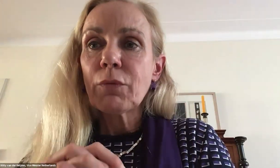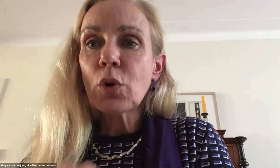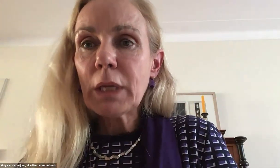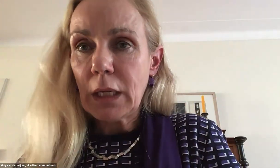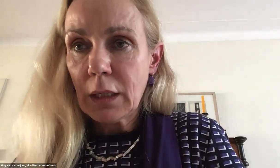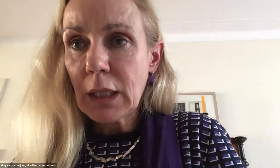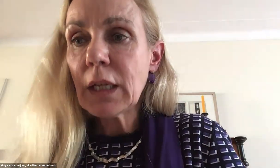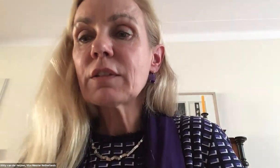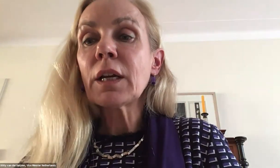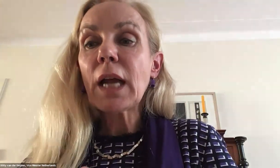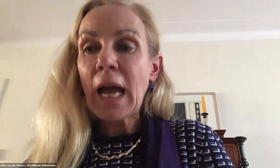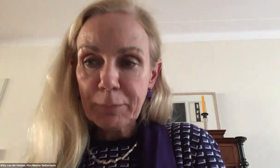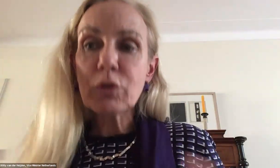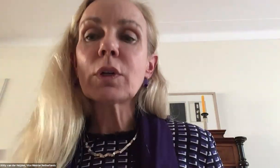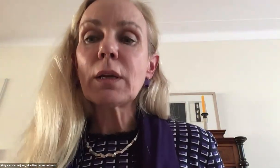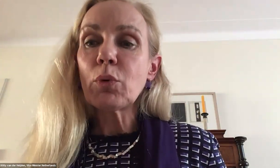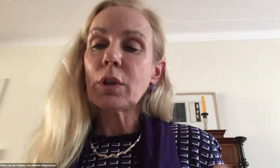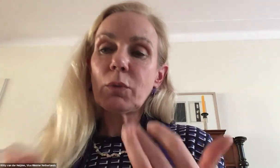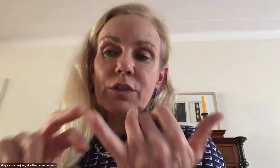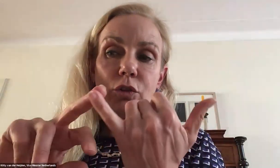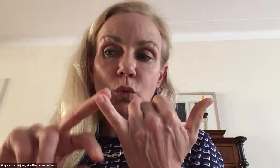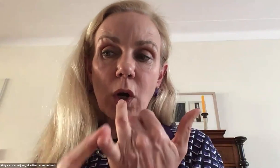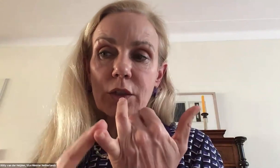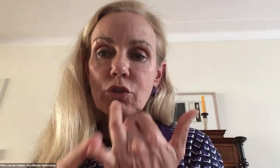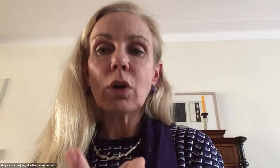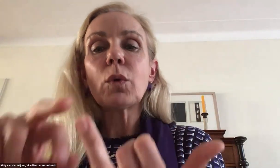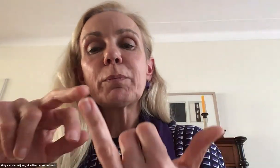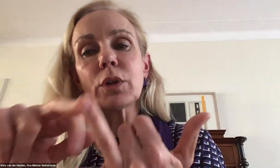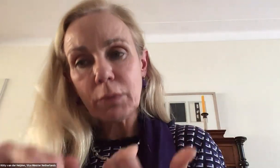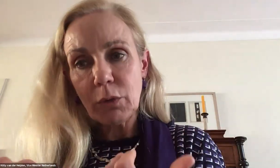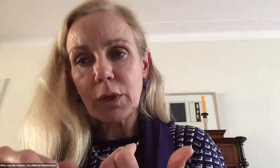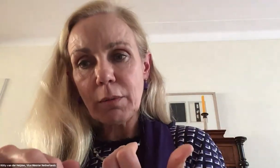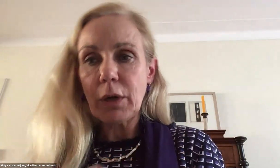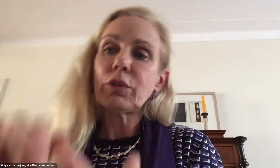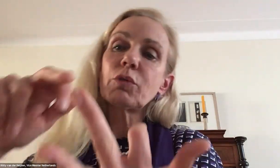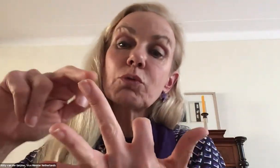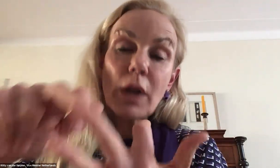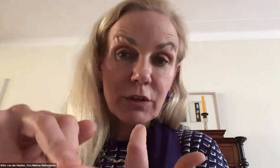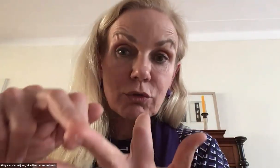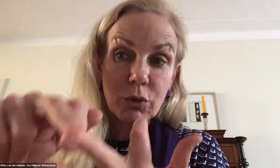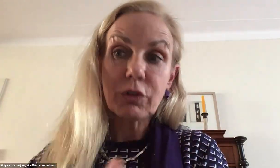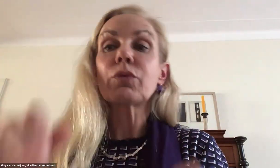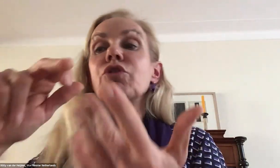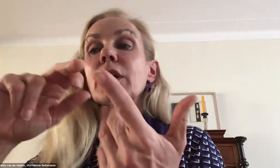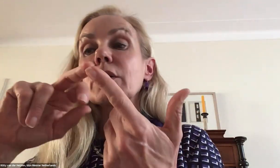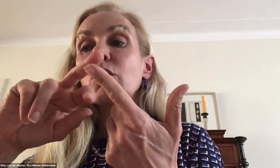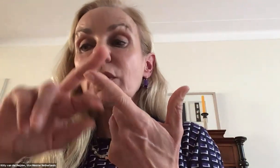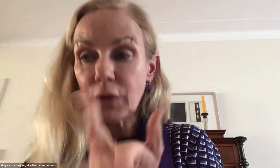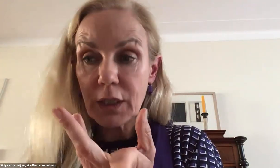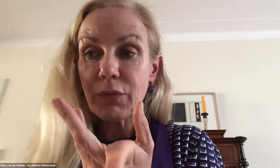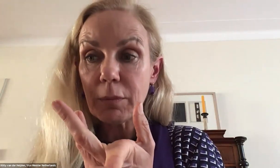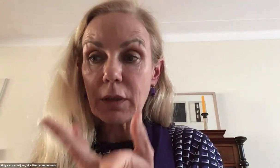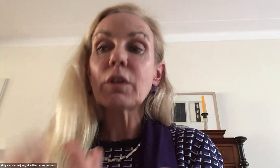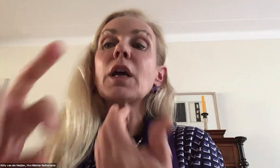So for me, it is absolutely important that we start to walk the talk. We put our money where our mouth is. We raise resources for gender.